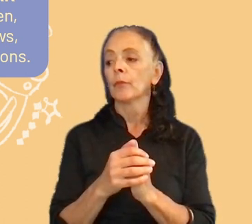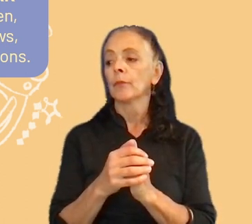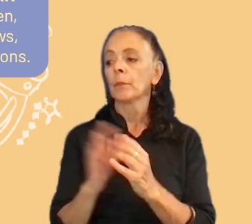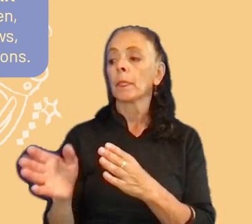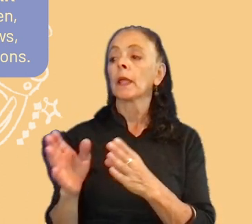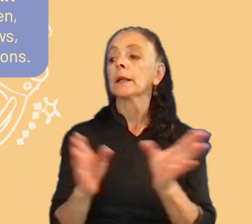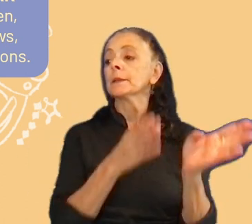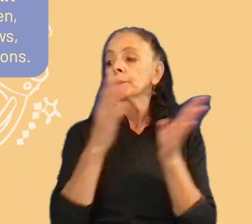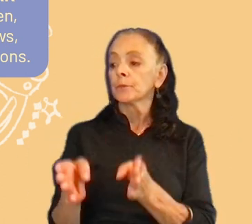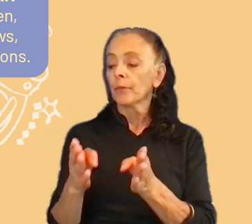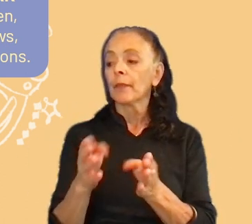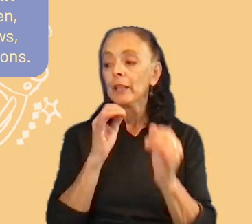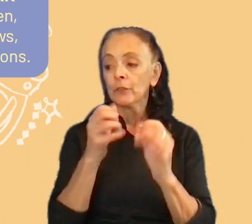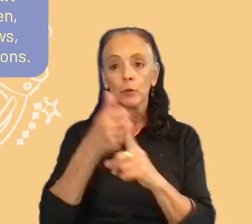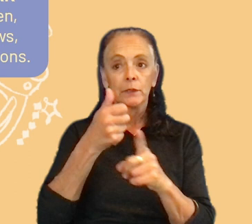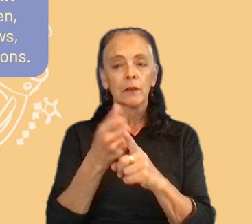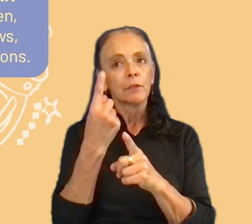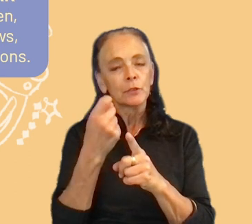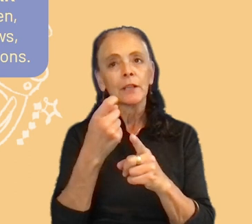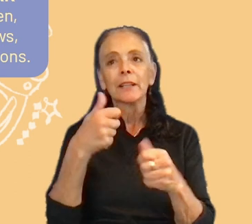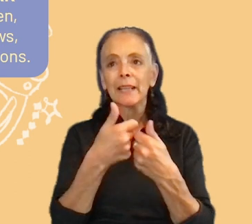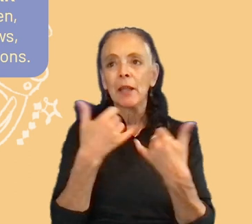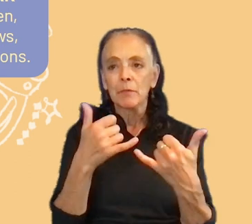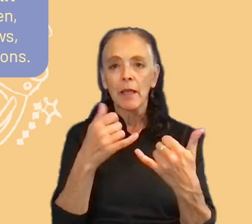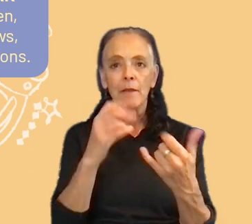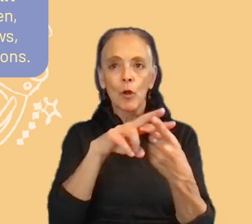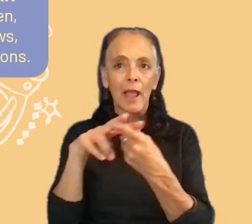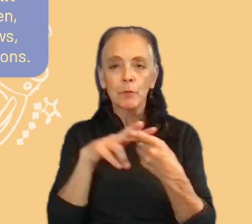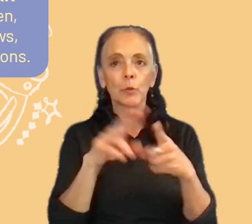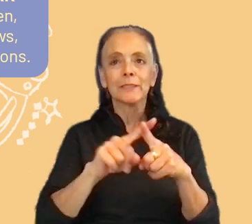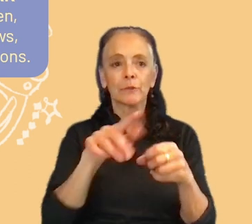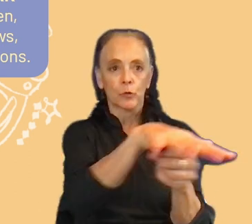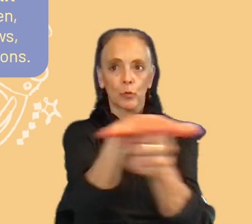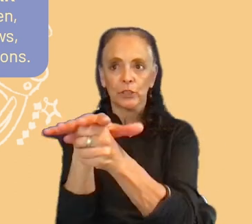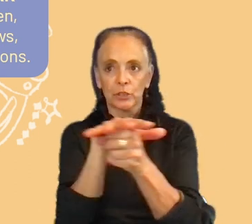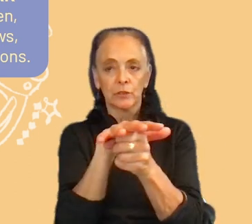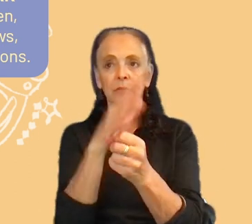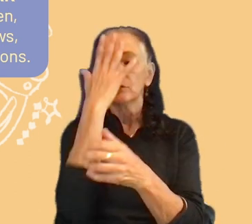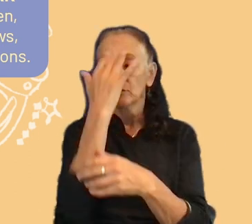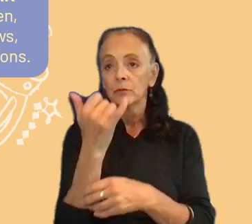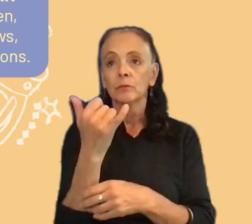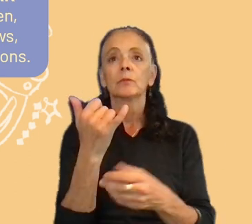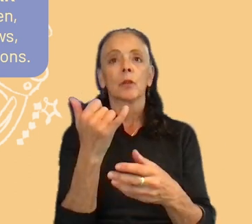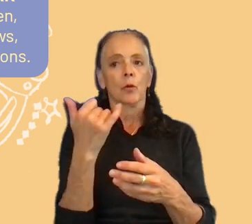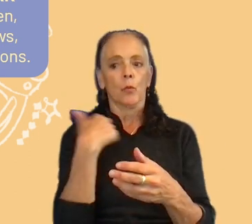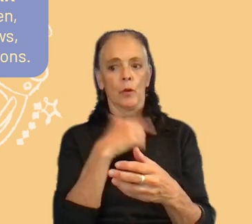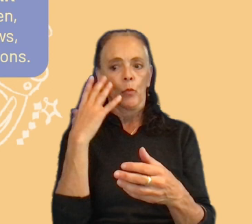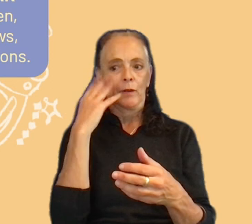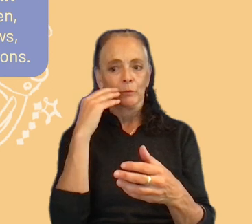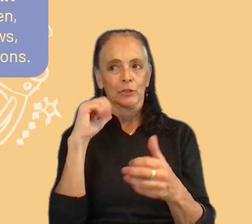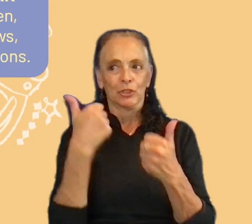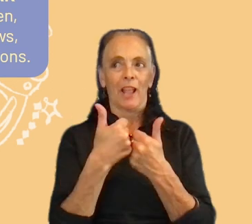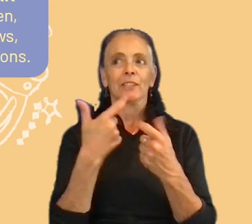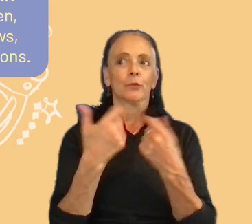itself, understanding gameplay vocabulary in different regions because we are going to be challenged by the players.